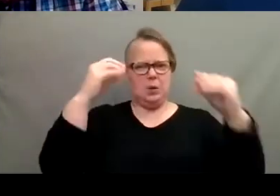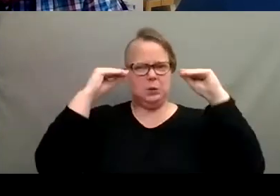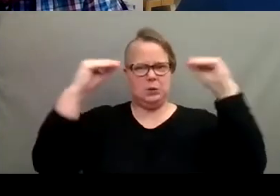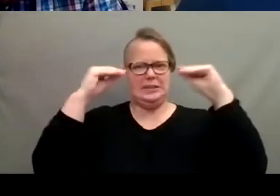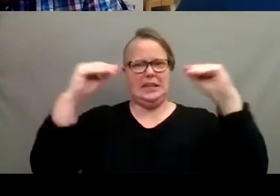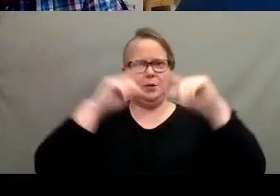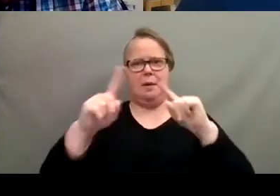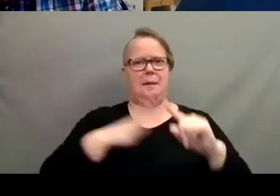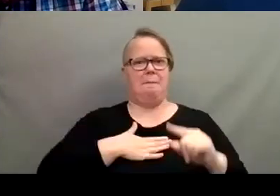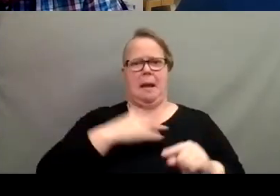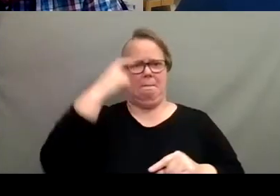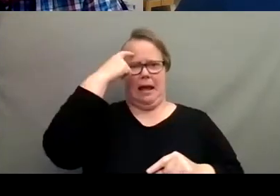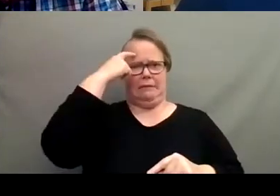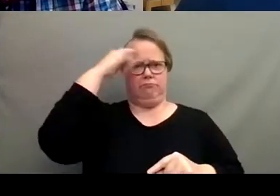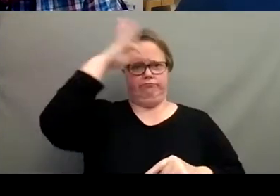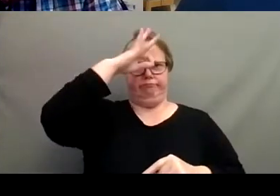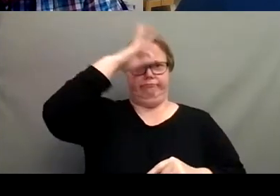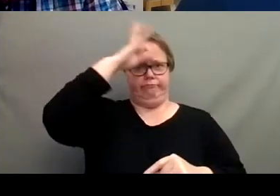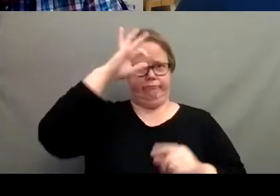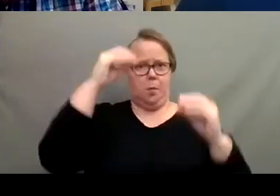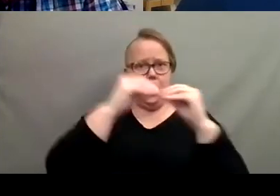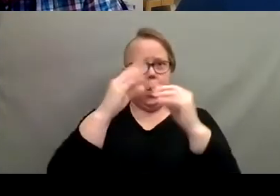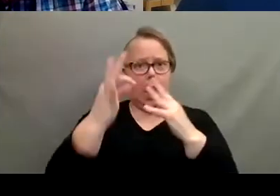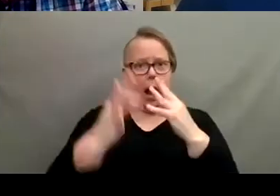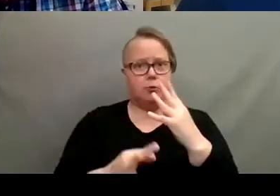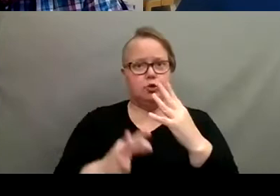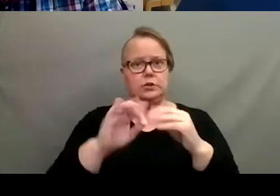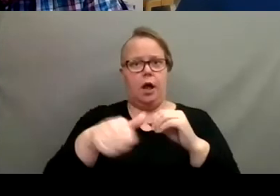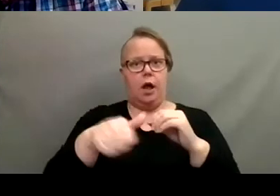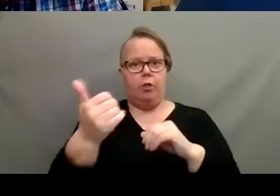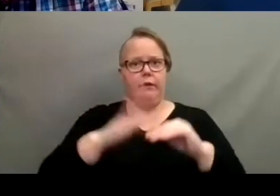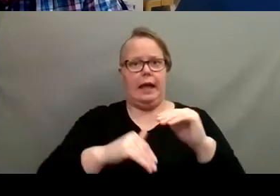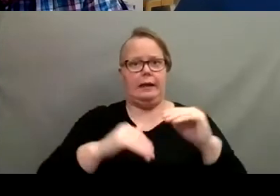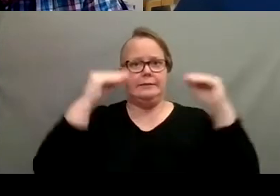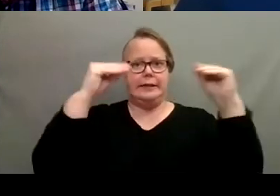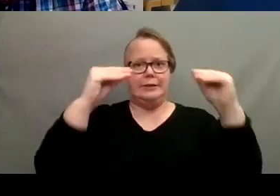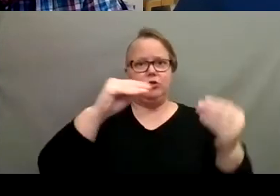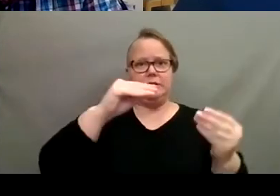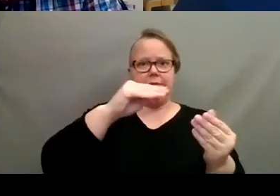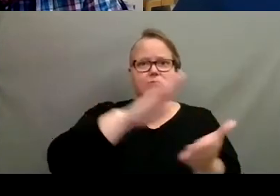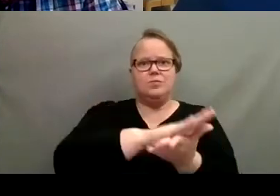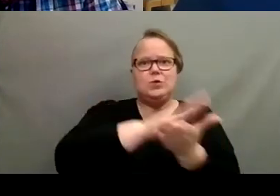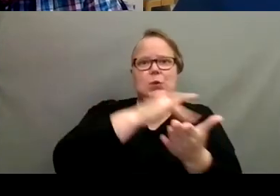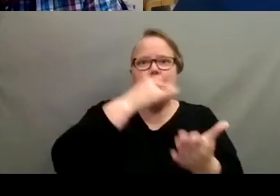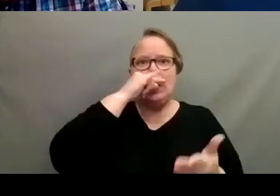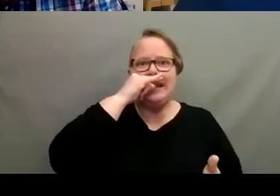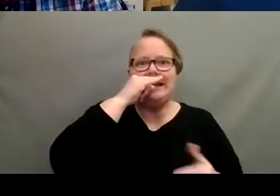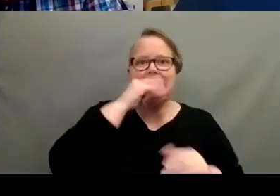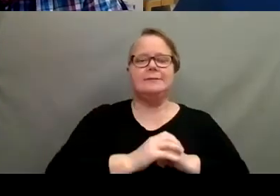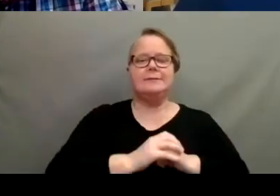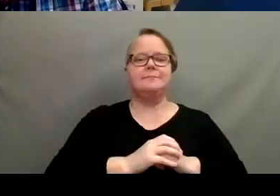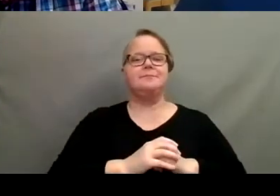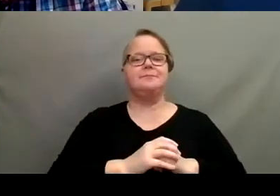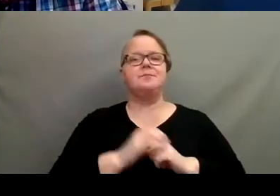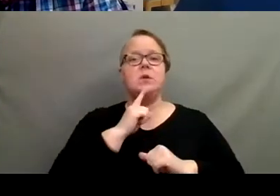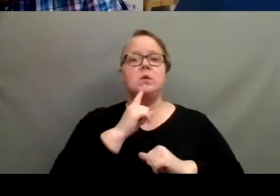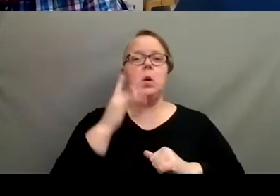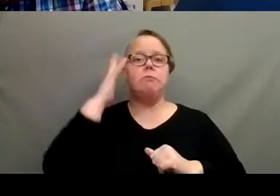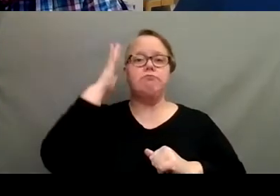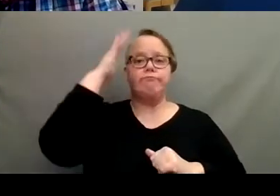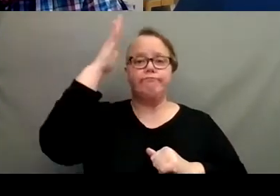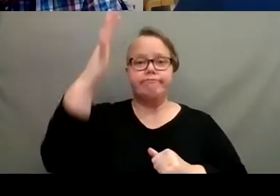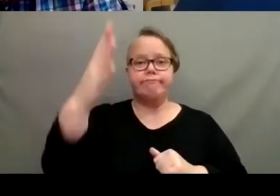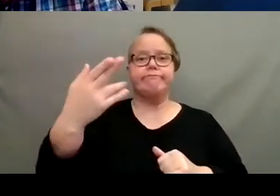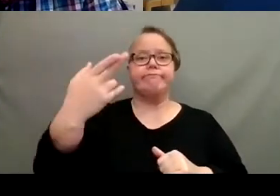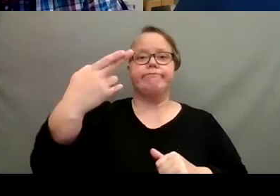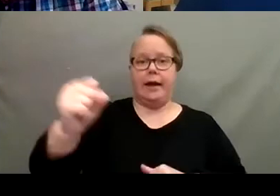don't think my mind knew there was more options beyond just teaching school kids. So eventually then I got to